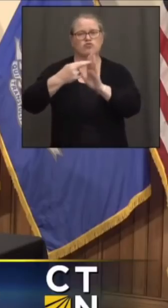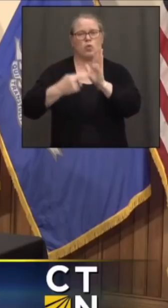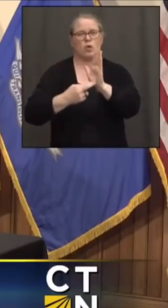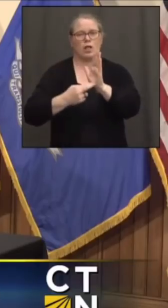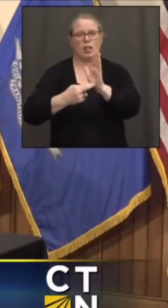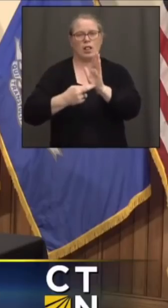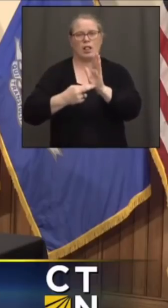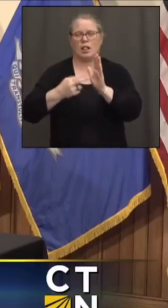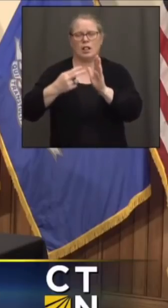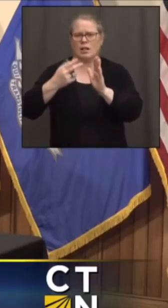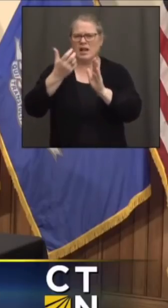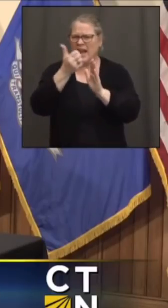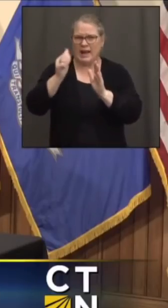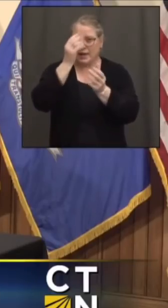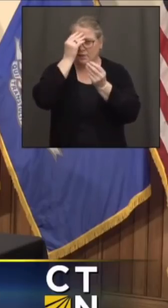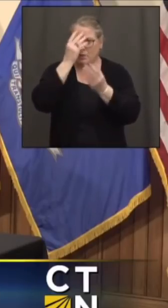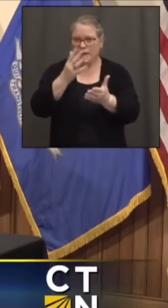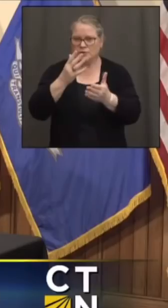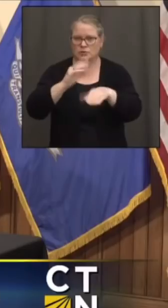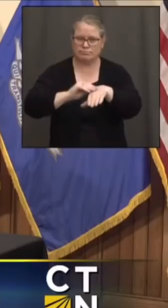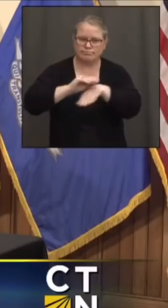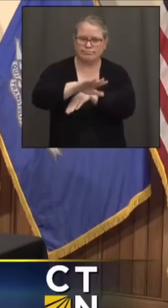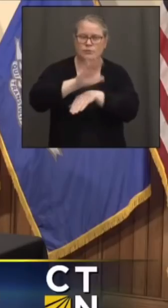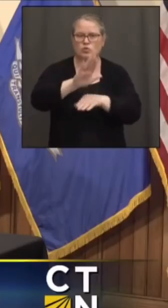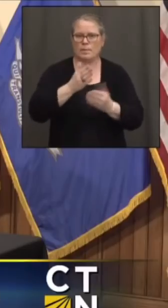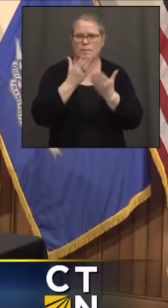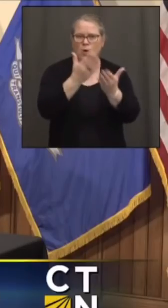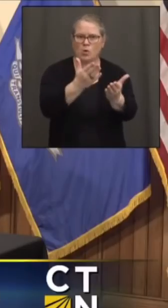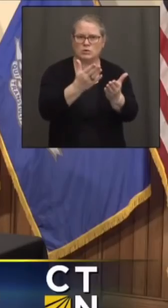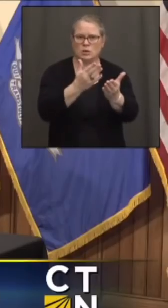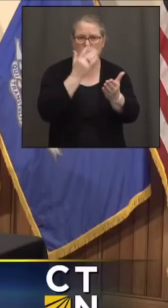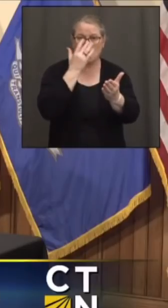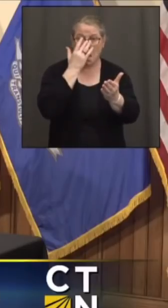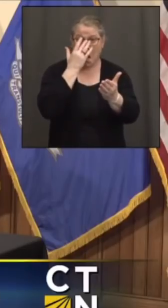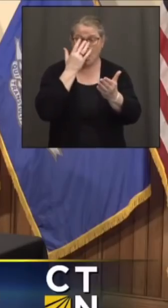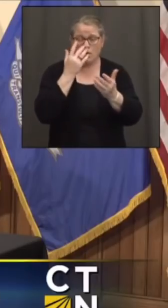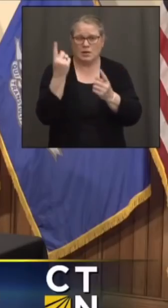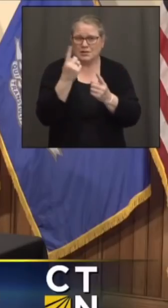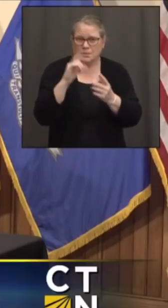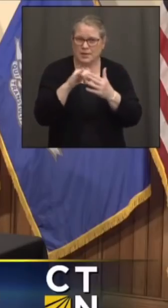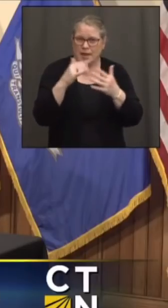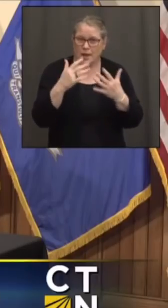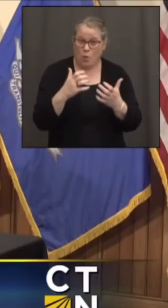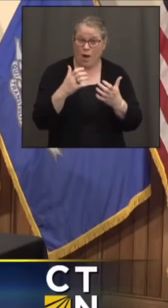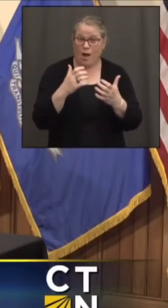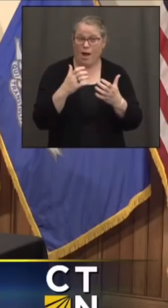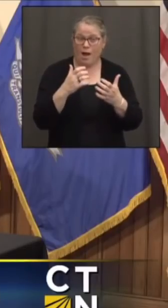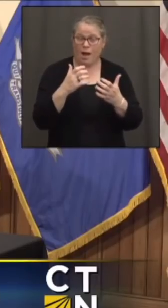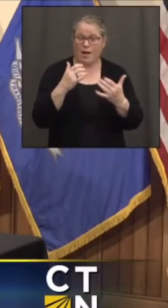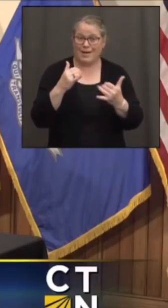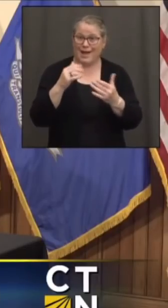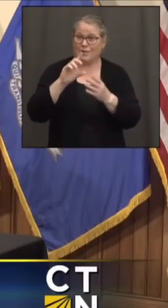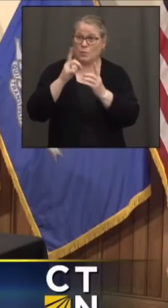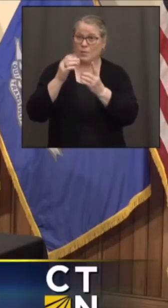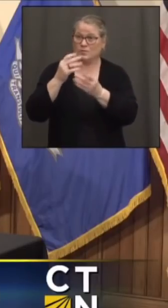proposals in your plan adversely, something that you wanted to do but now looks like you may not be able to do? Or